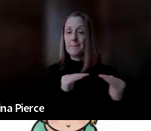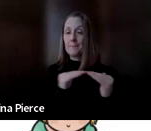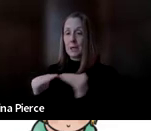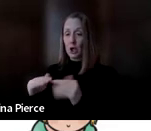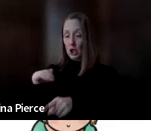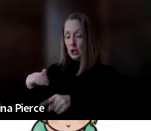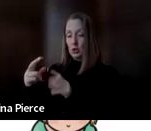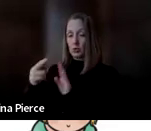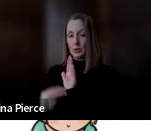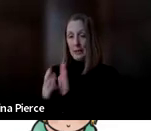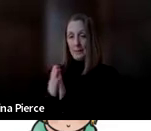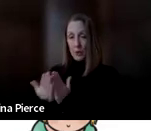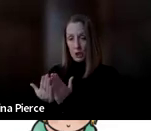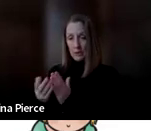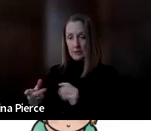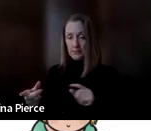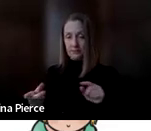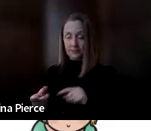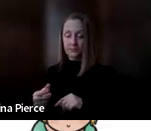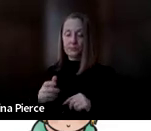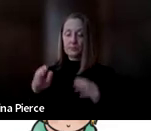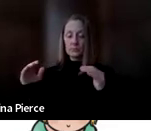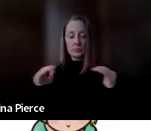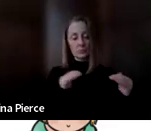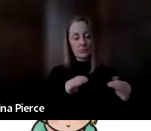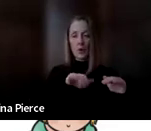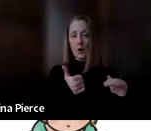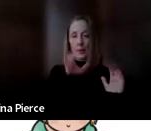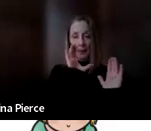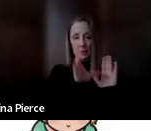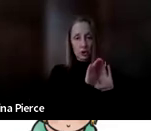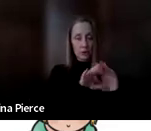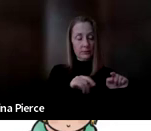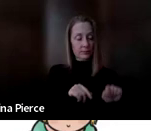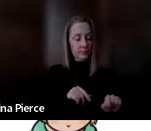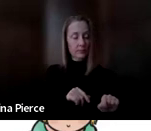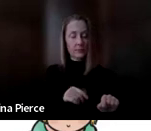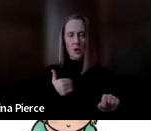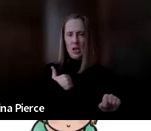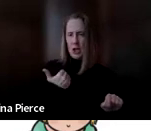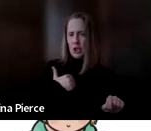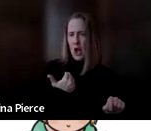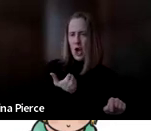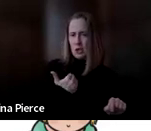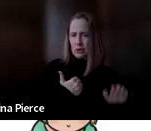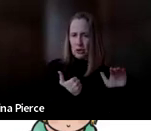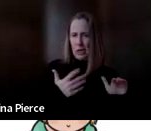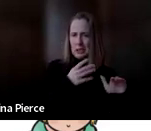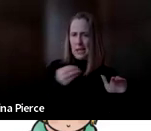reading a book. And then a third picture I have on this slide is of perhaps a young child and a teenager